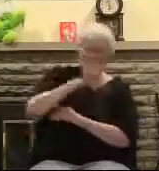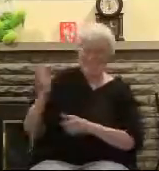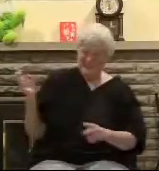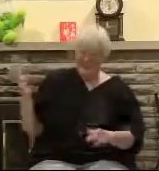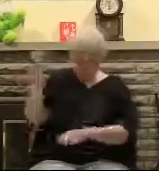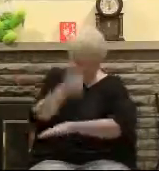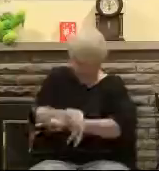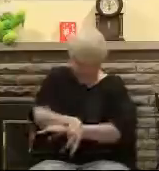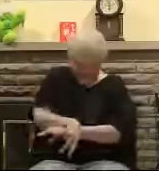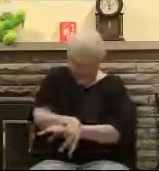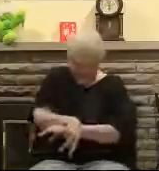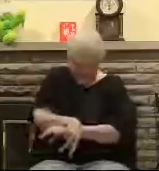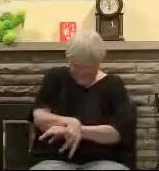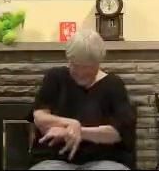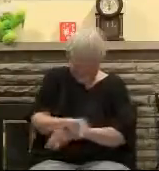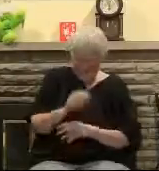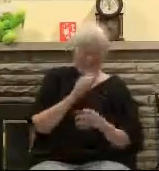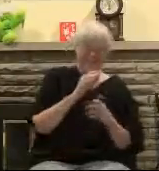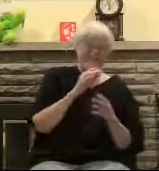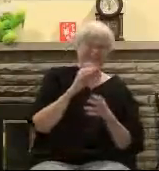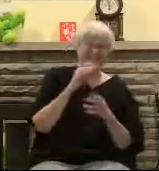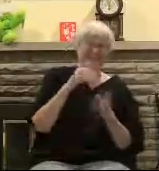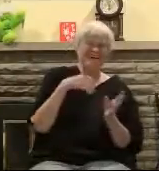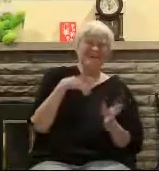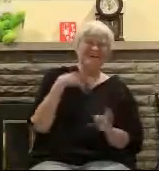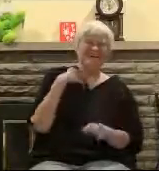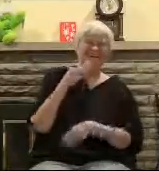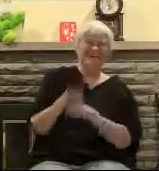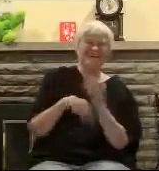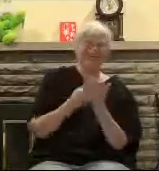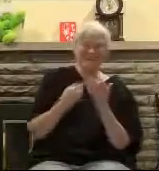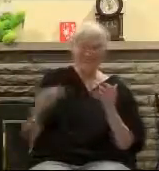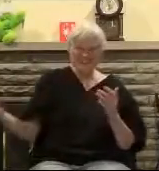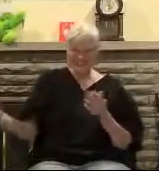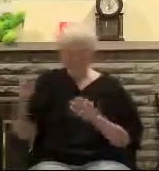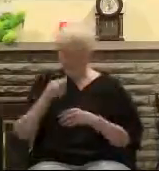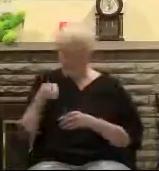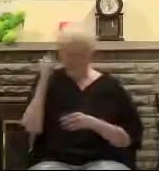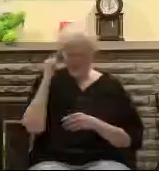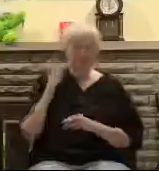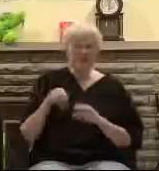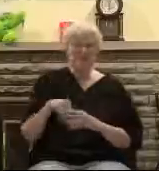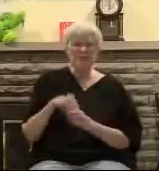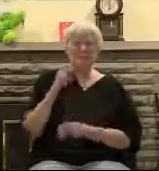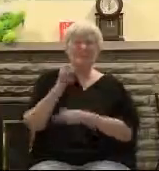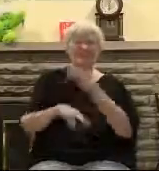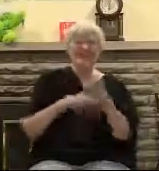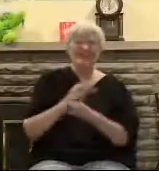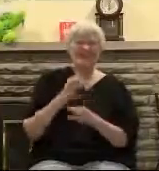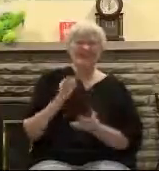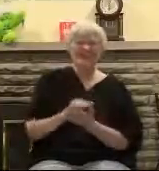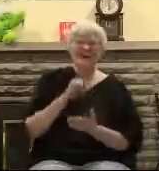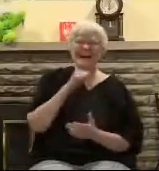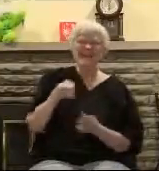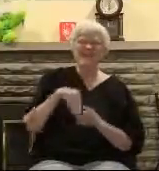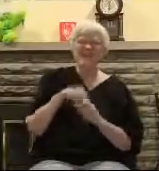So if you study the Bible one of the biggest problems you're going to have is all the nonsense that you hear out here that isn't